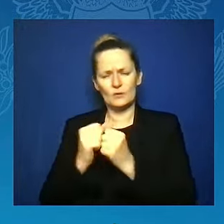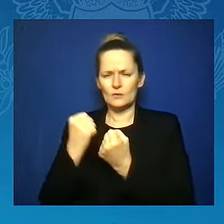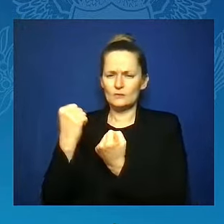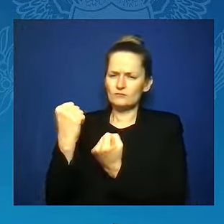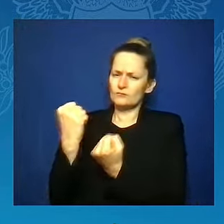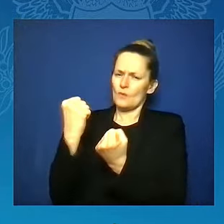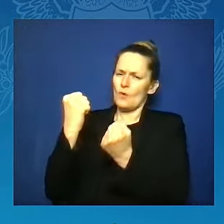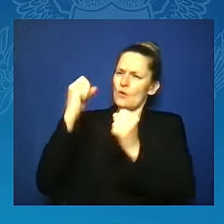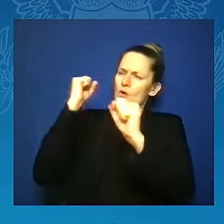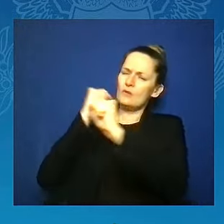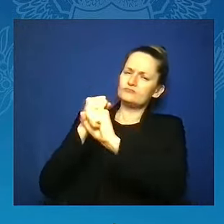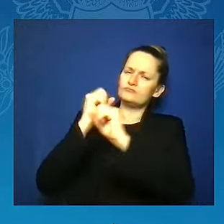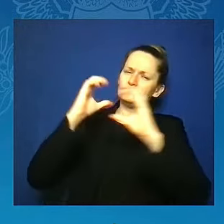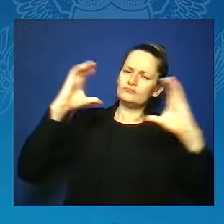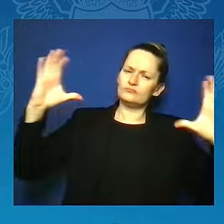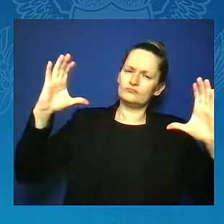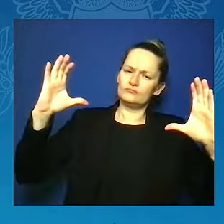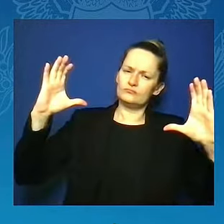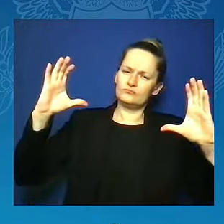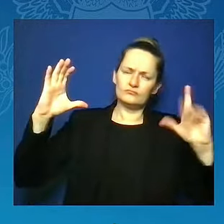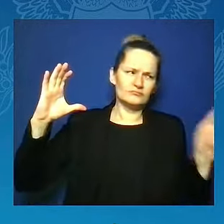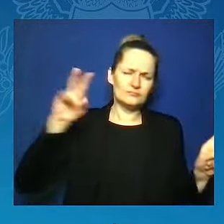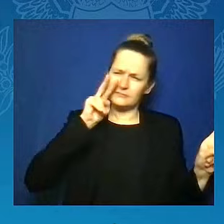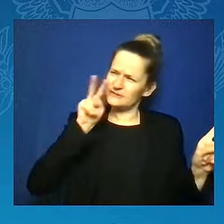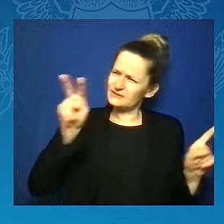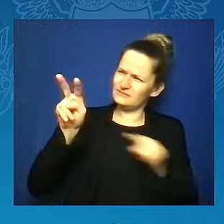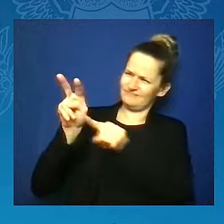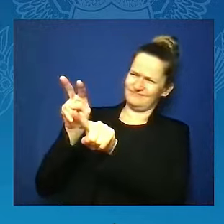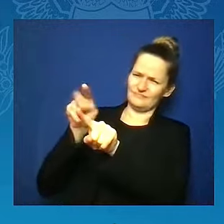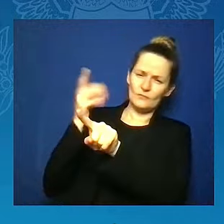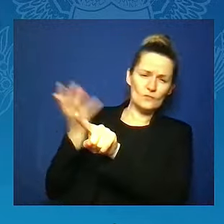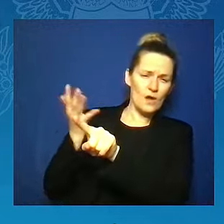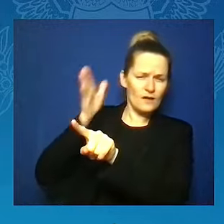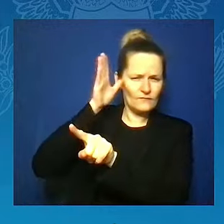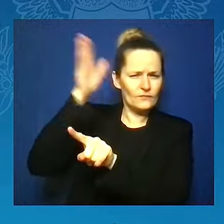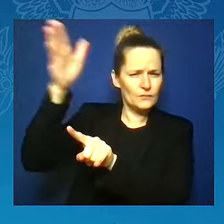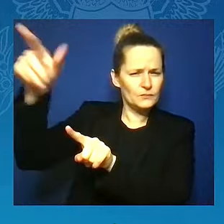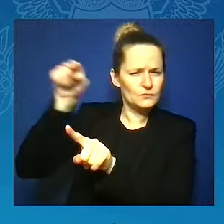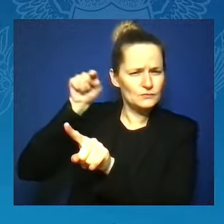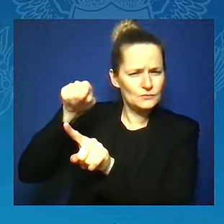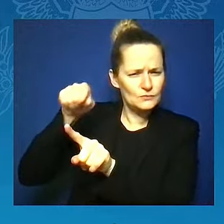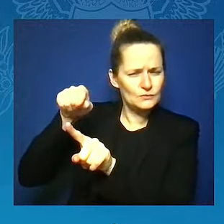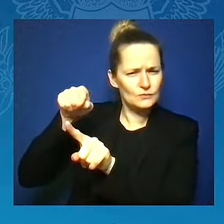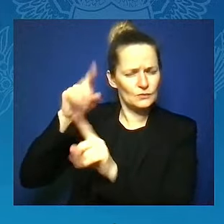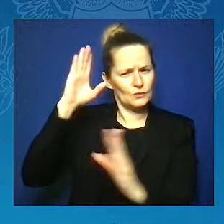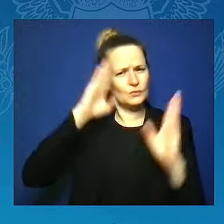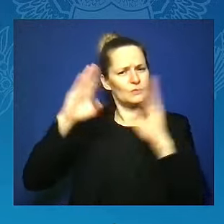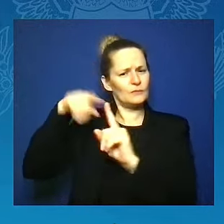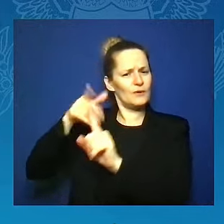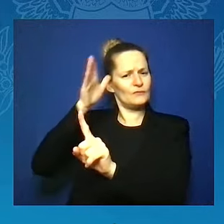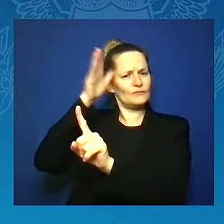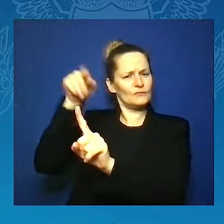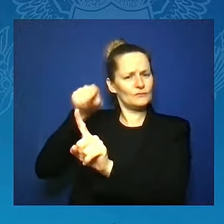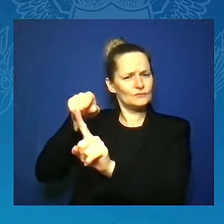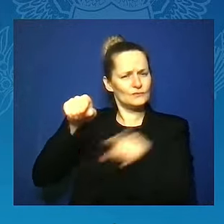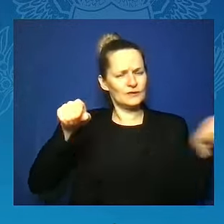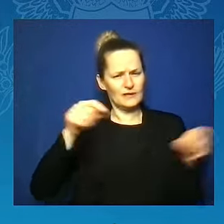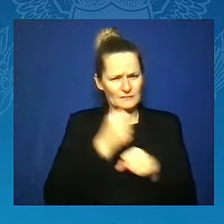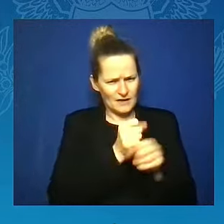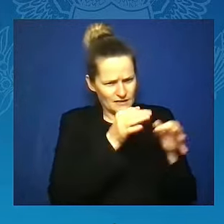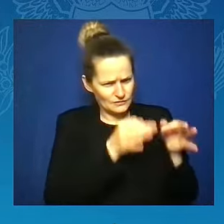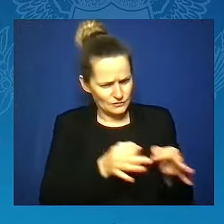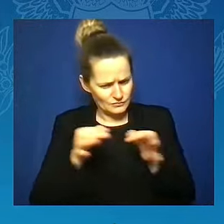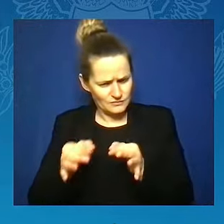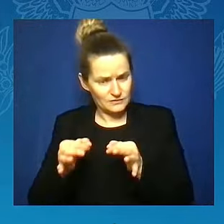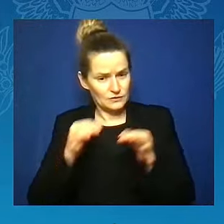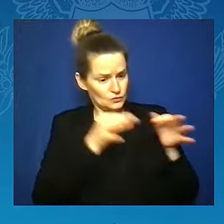extraordinary determination and profound compassion for the people of our country. And I say